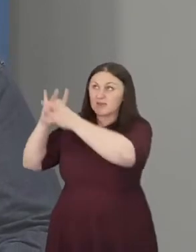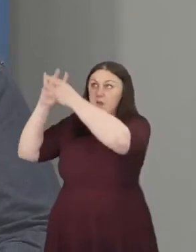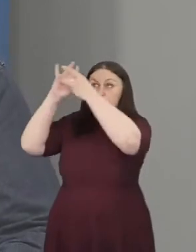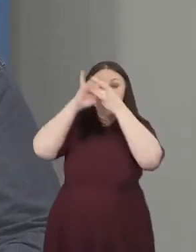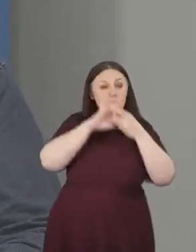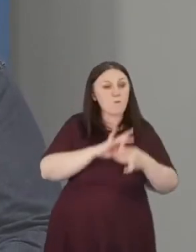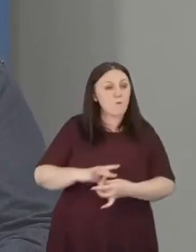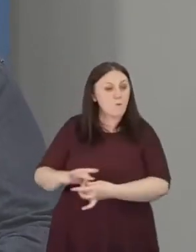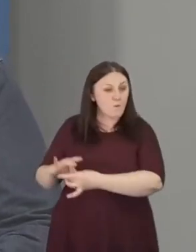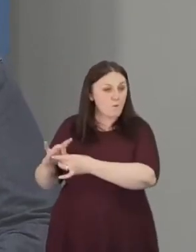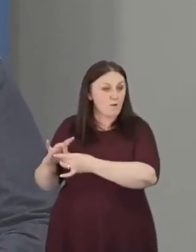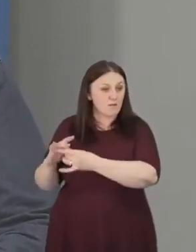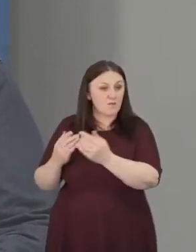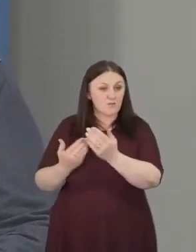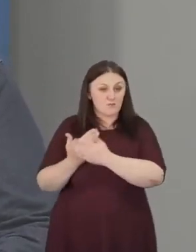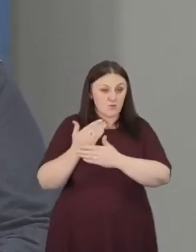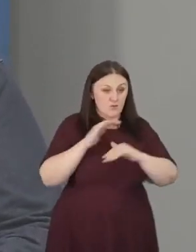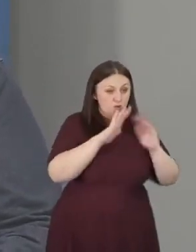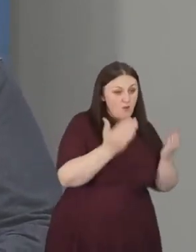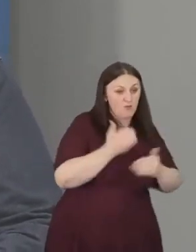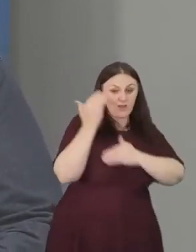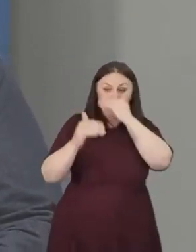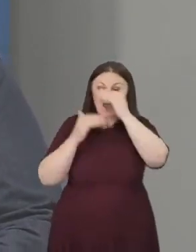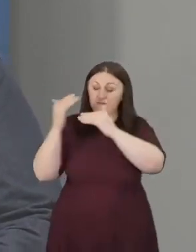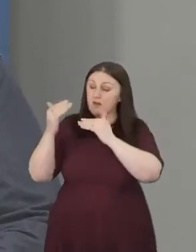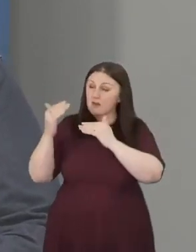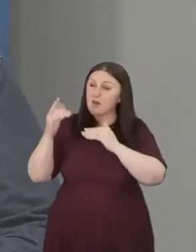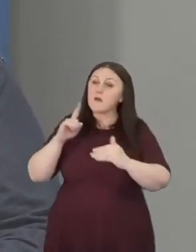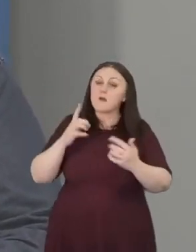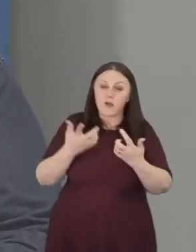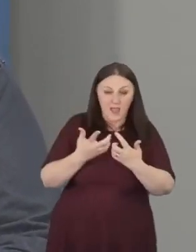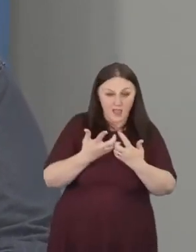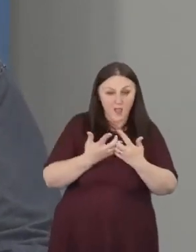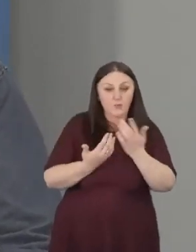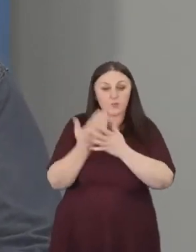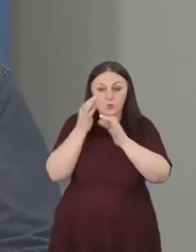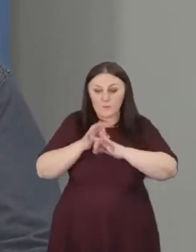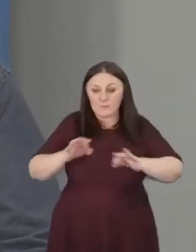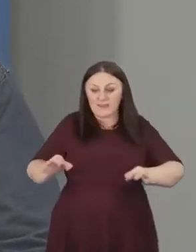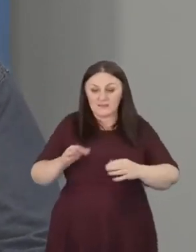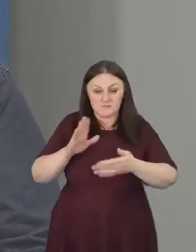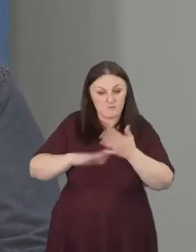by making peace through his blood shed on the cross.